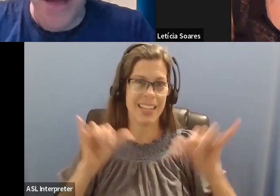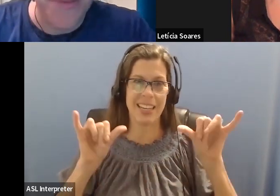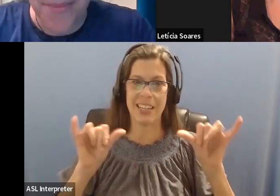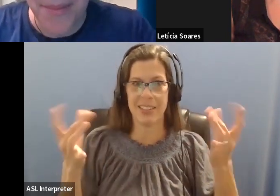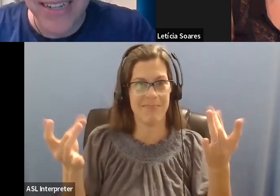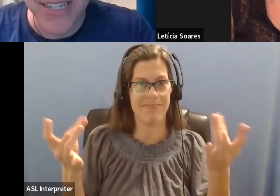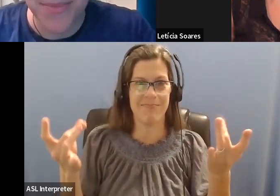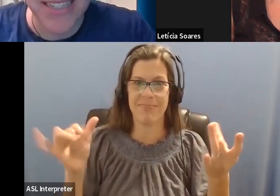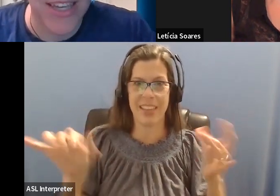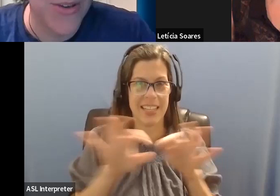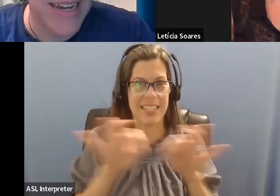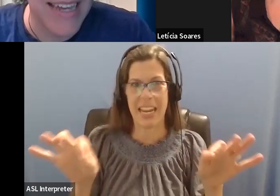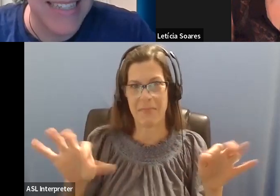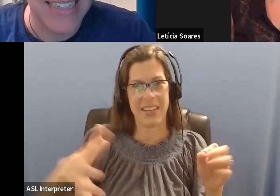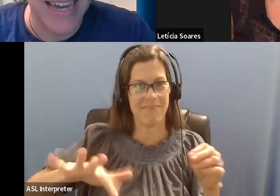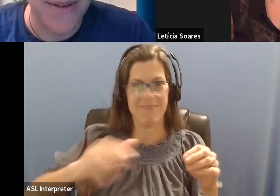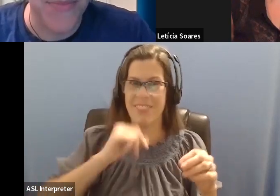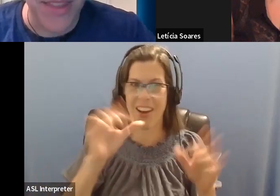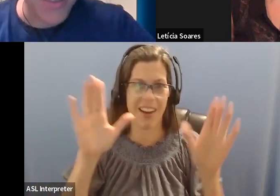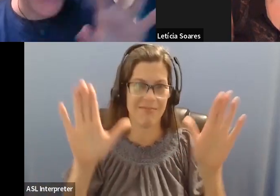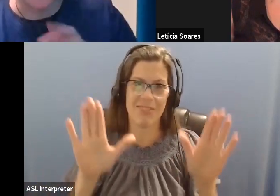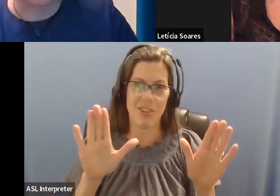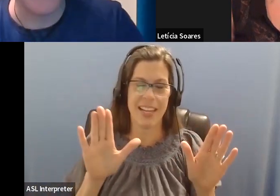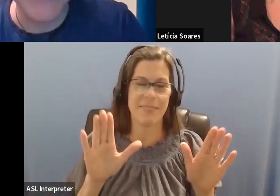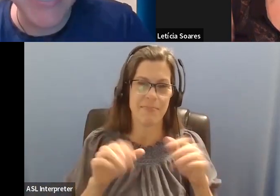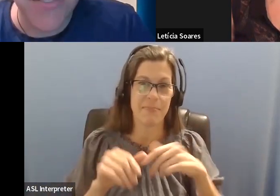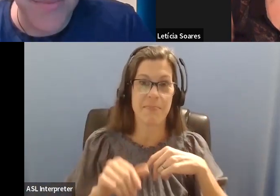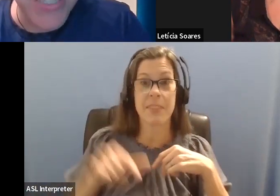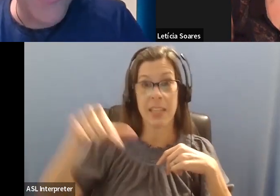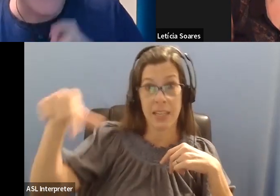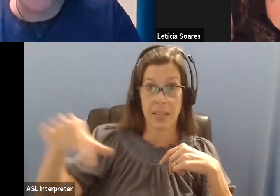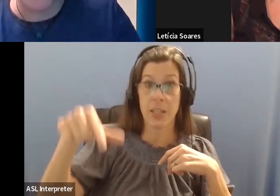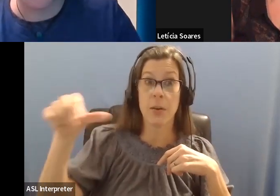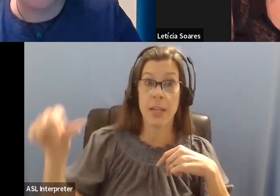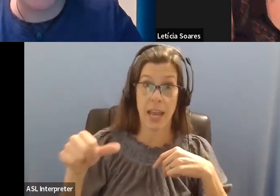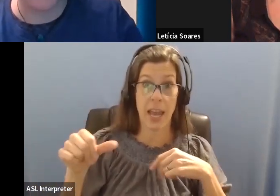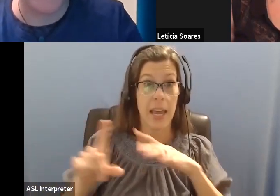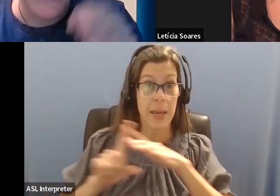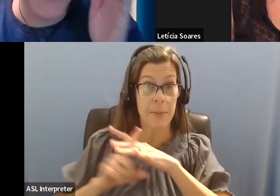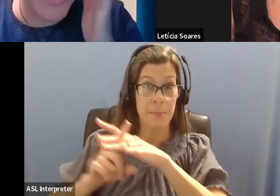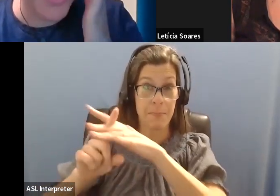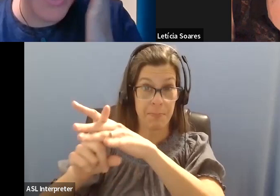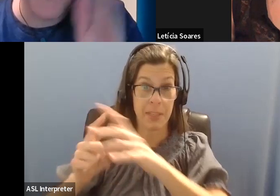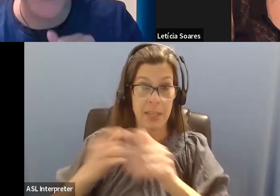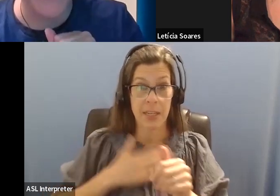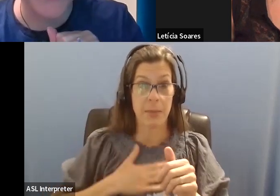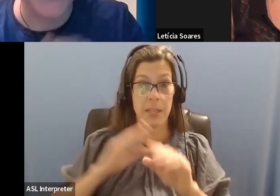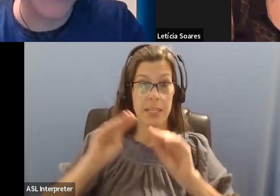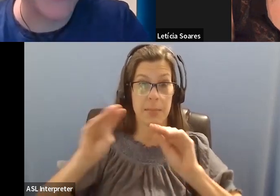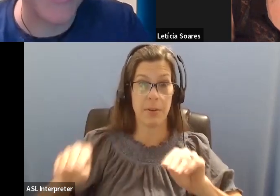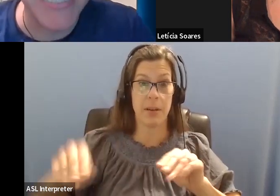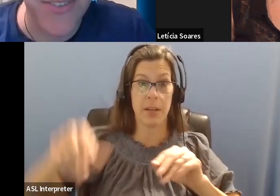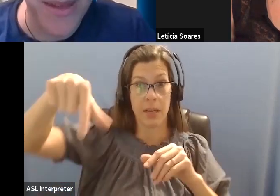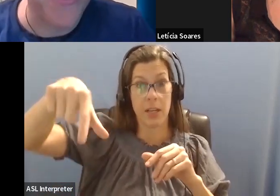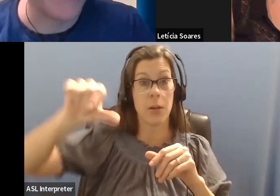we're, I'm about to jump into the Q and a session, the Q and a, the questions that have come in. So folks, if you do have questions, please stick them in the Q and a box because